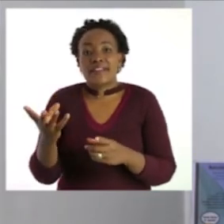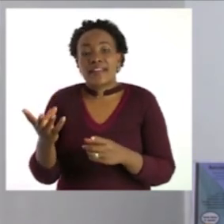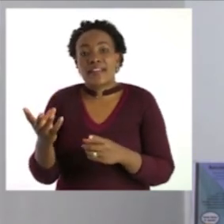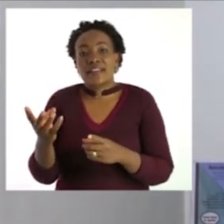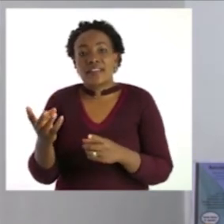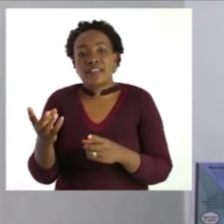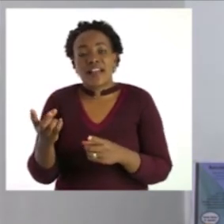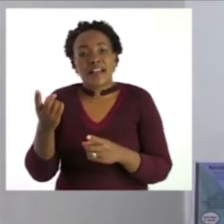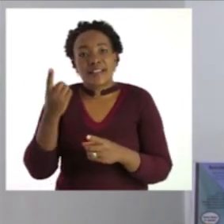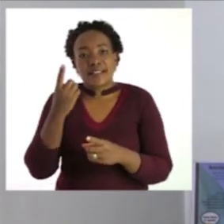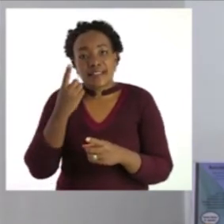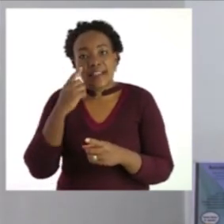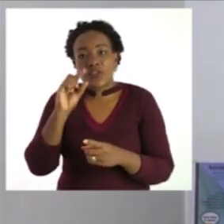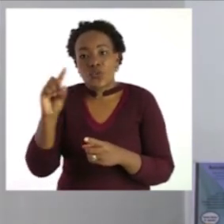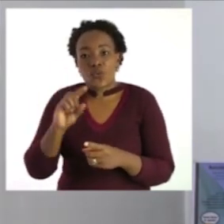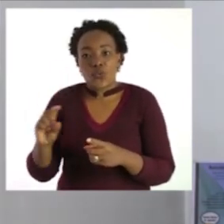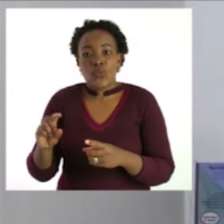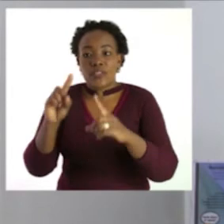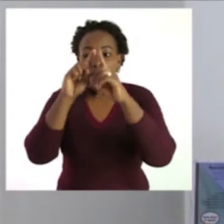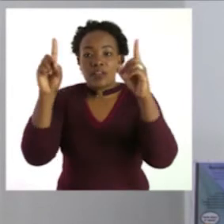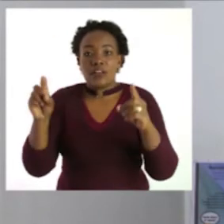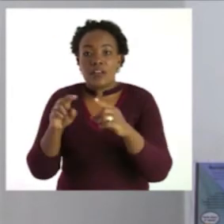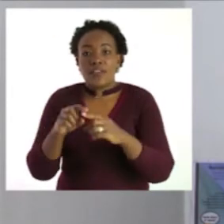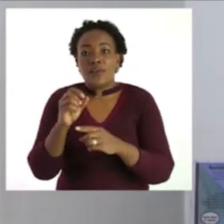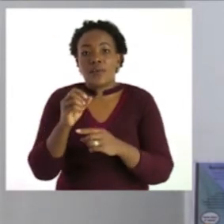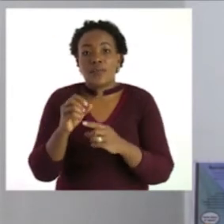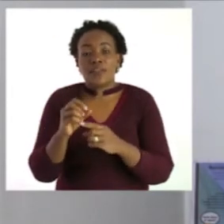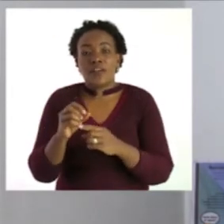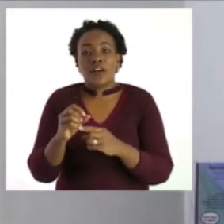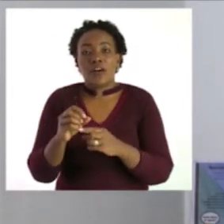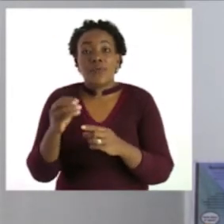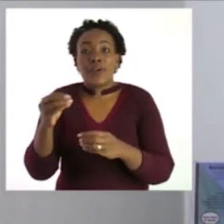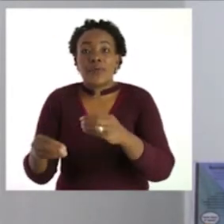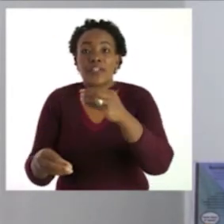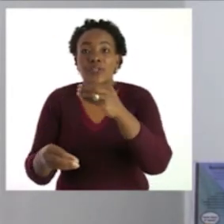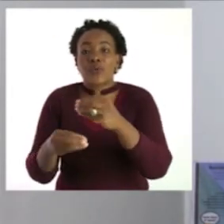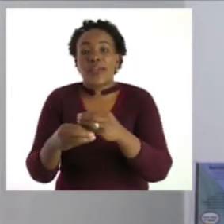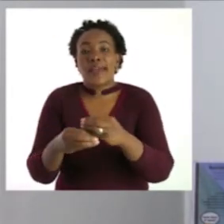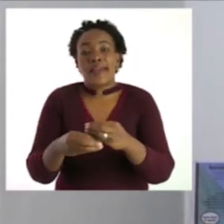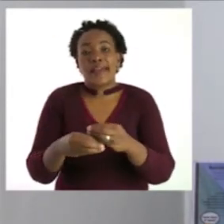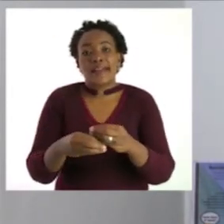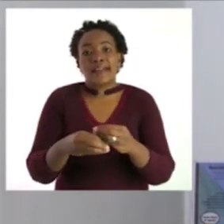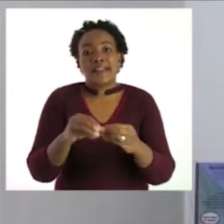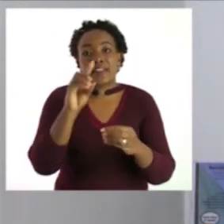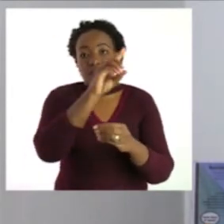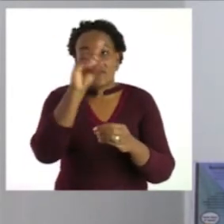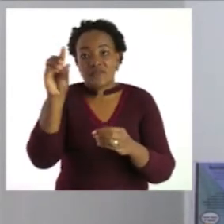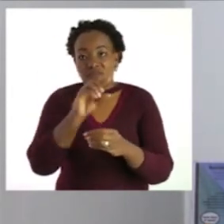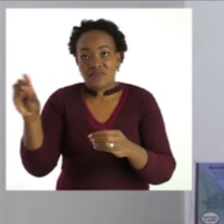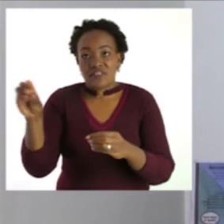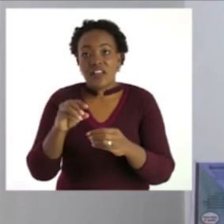some sight words in the box and you are going to fill in to complete the given